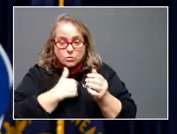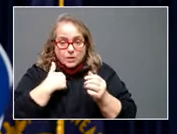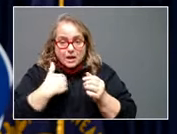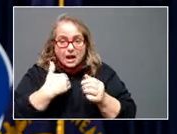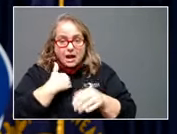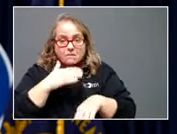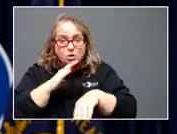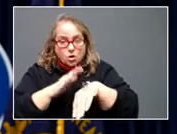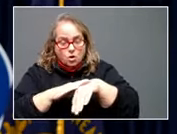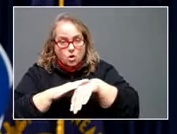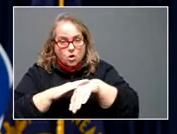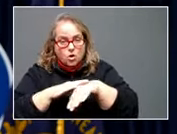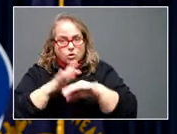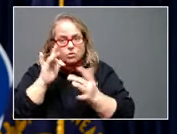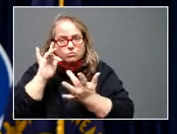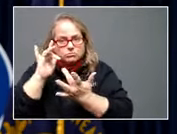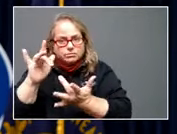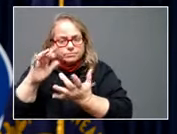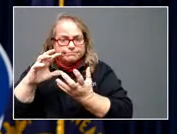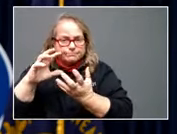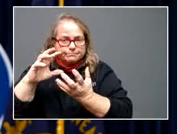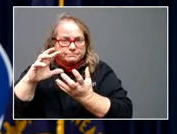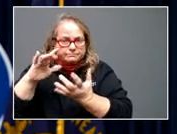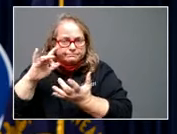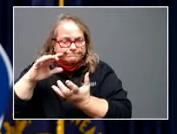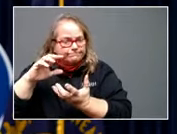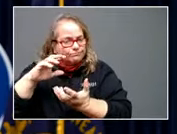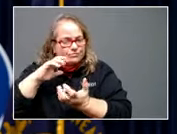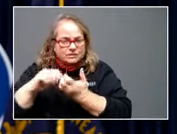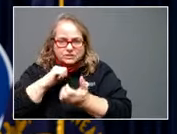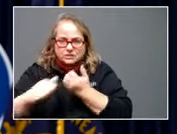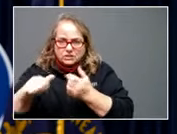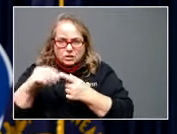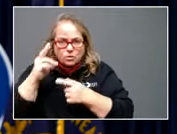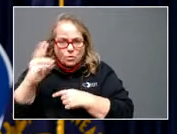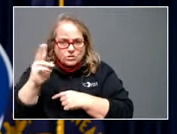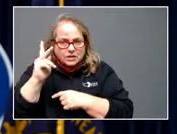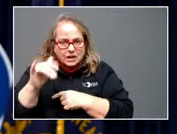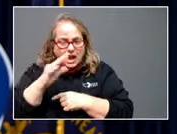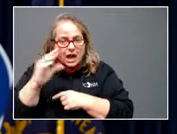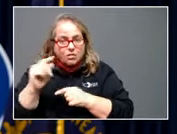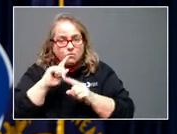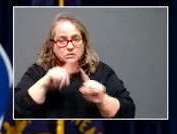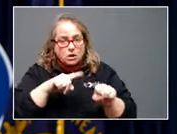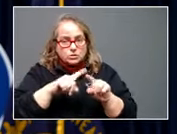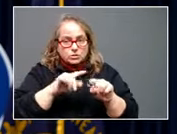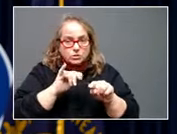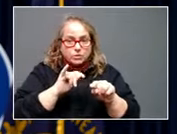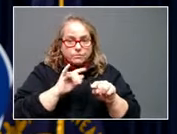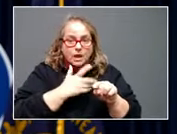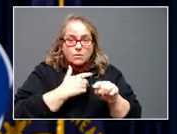tornado devastation in western Kentucky and the response to it, our fight